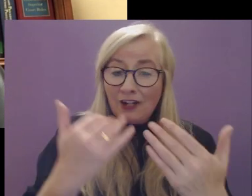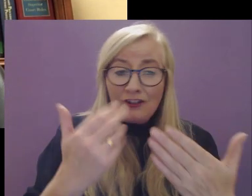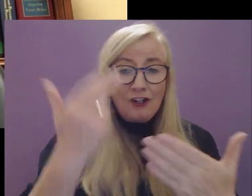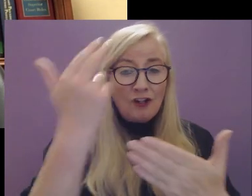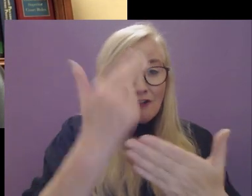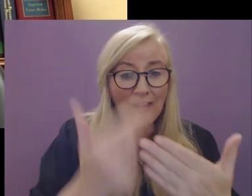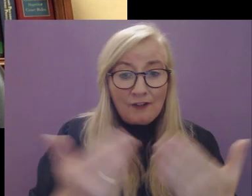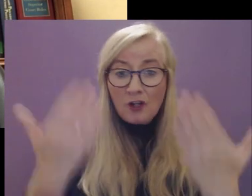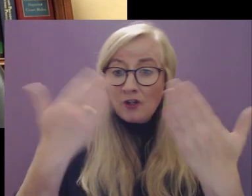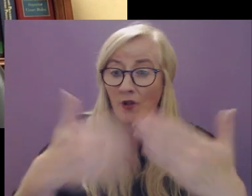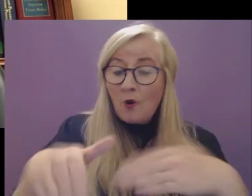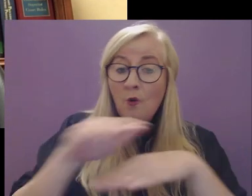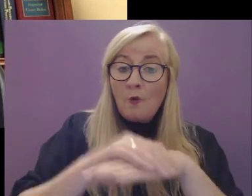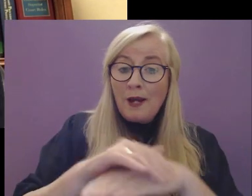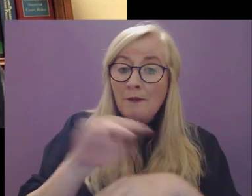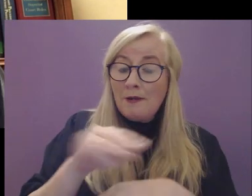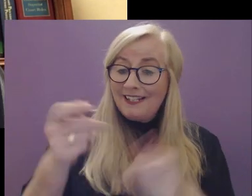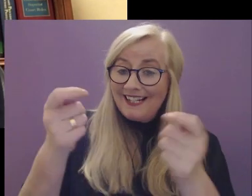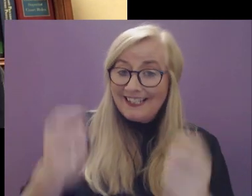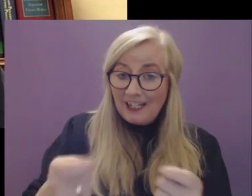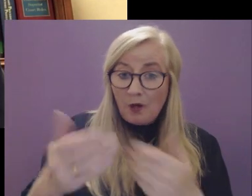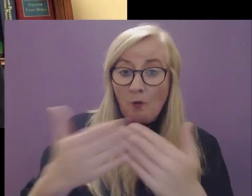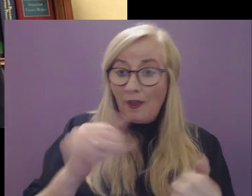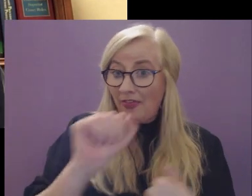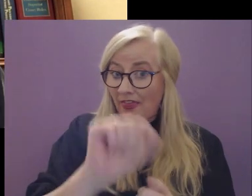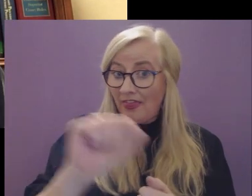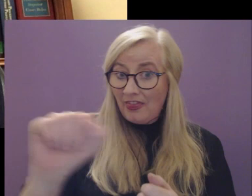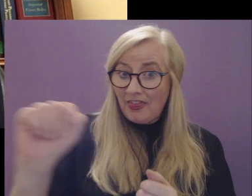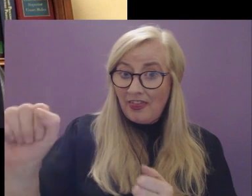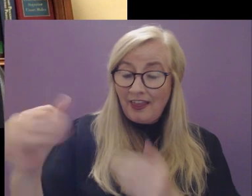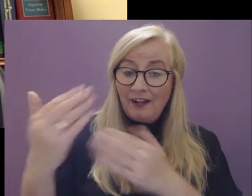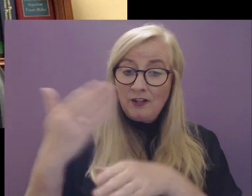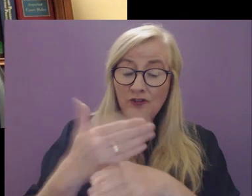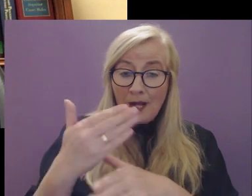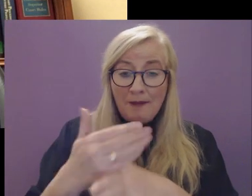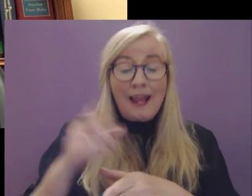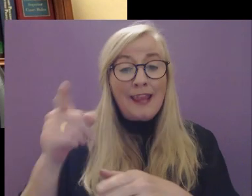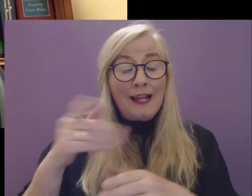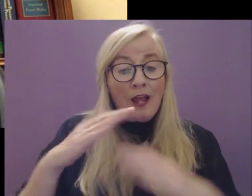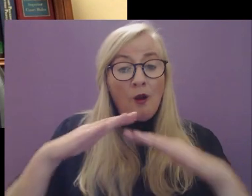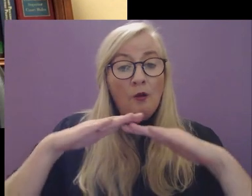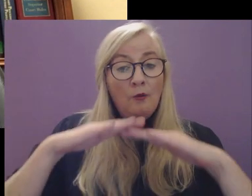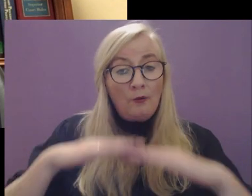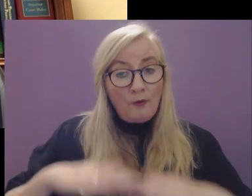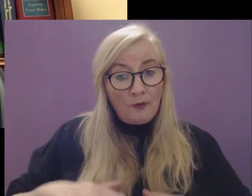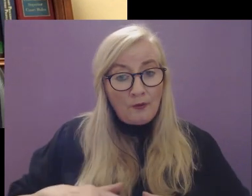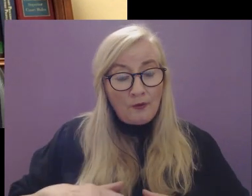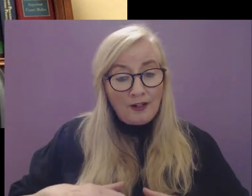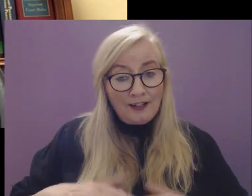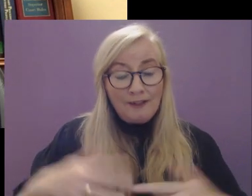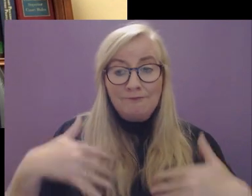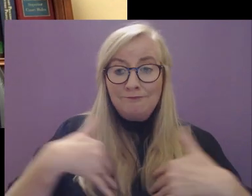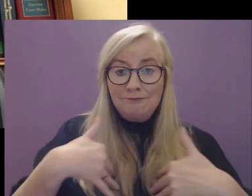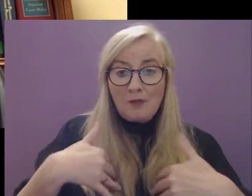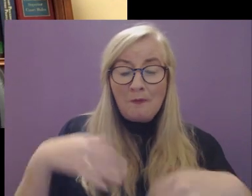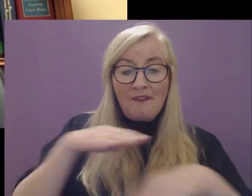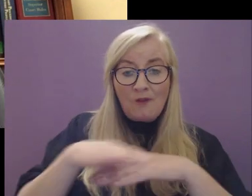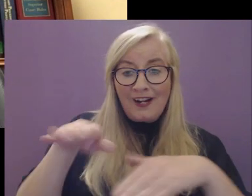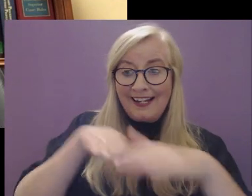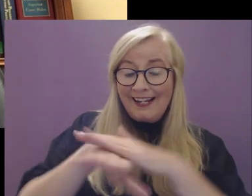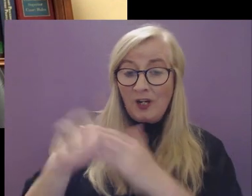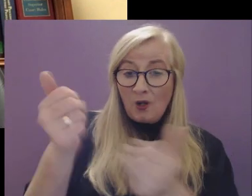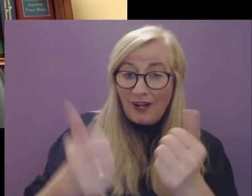pictures which show where the various people sit in court and what role they play. This can ease anxiety ahead of attending court and